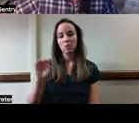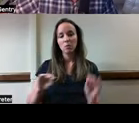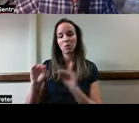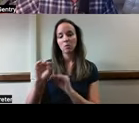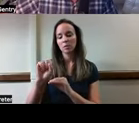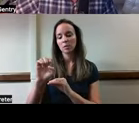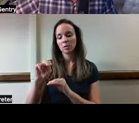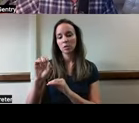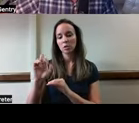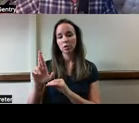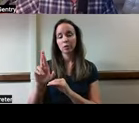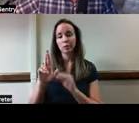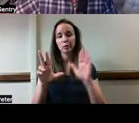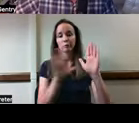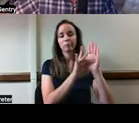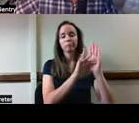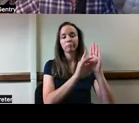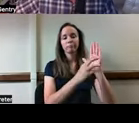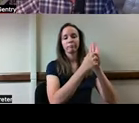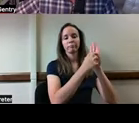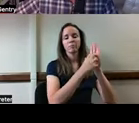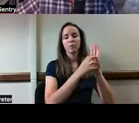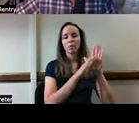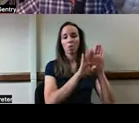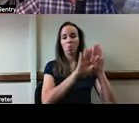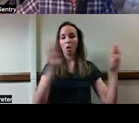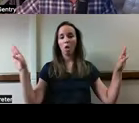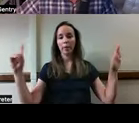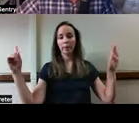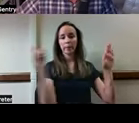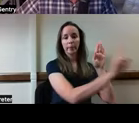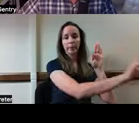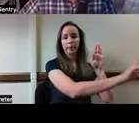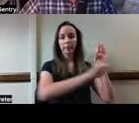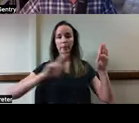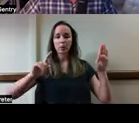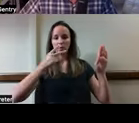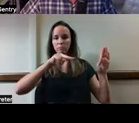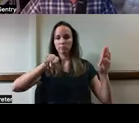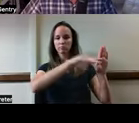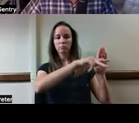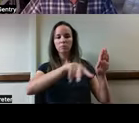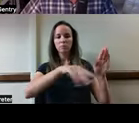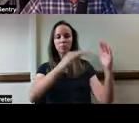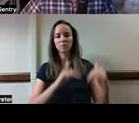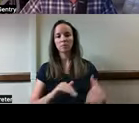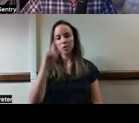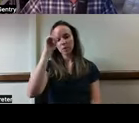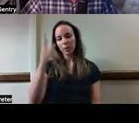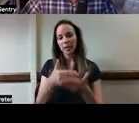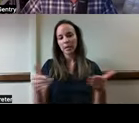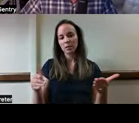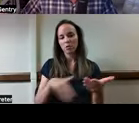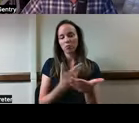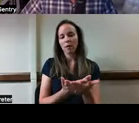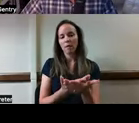and track motion coming in and out of a room. On the bottom is a Samsung SmartThings Arrival sensor. I'm sorry, the